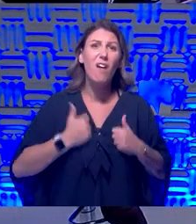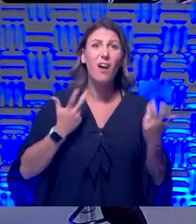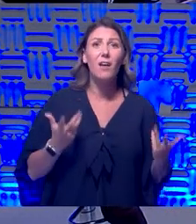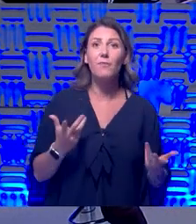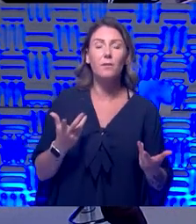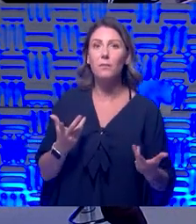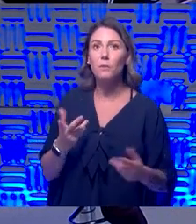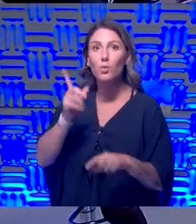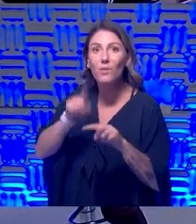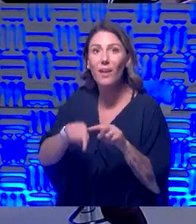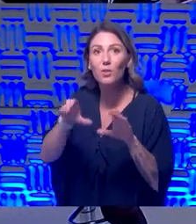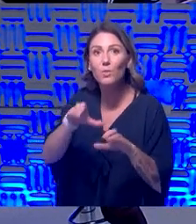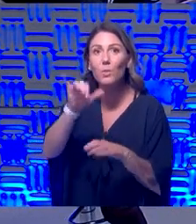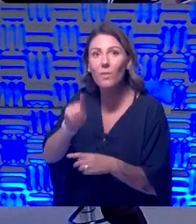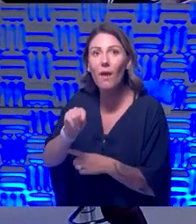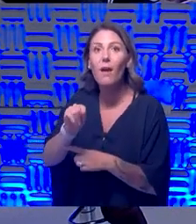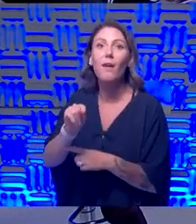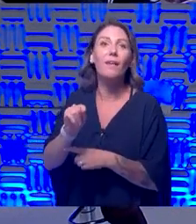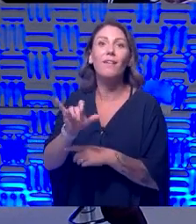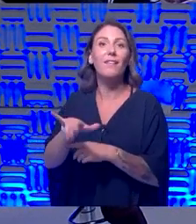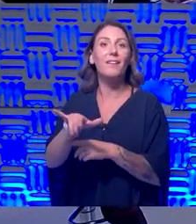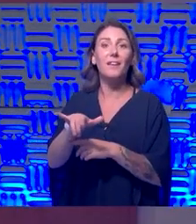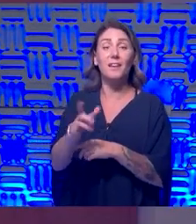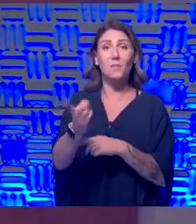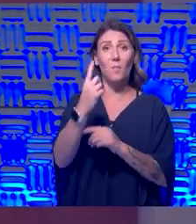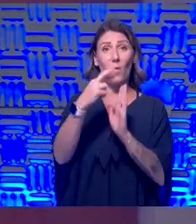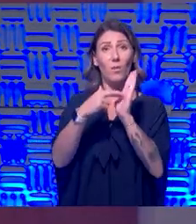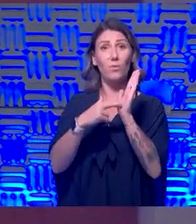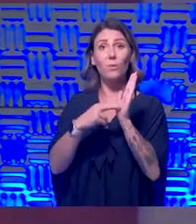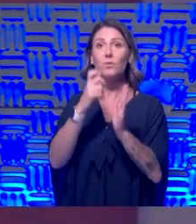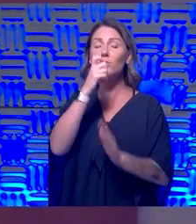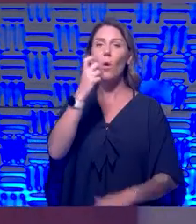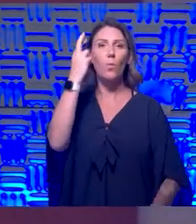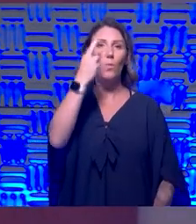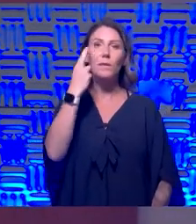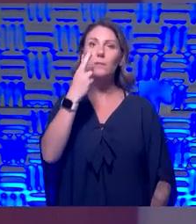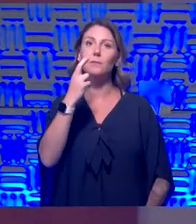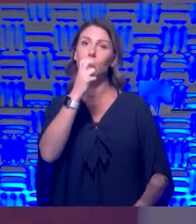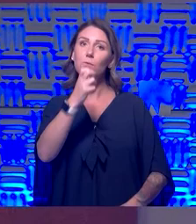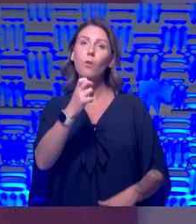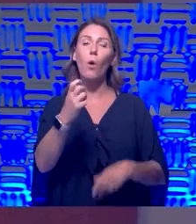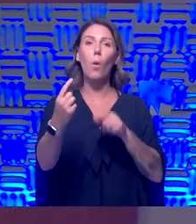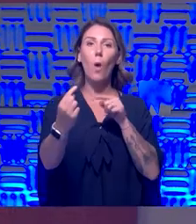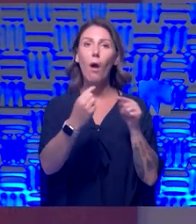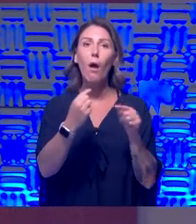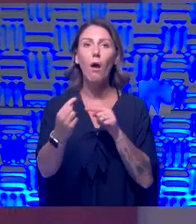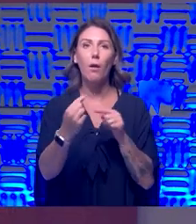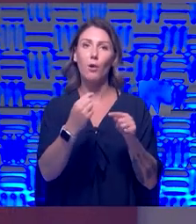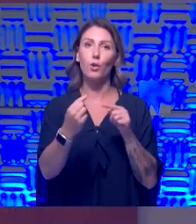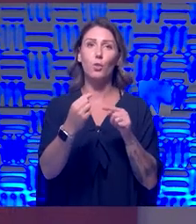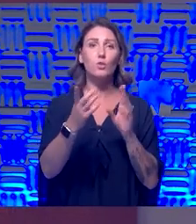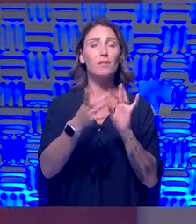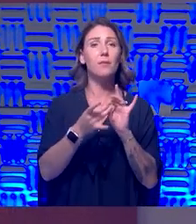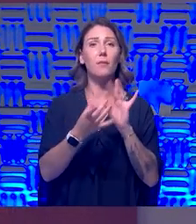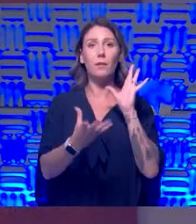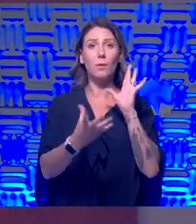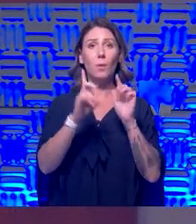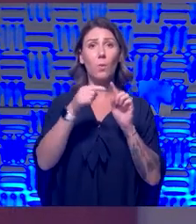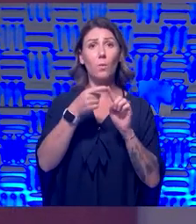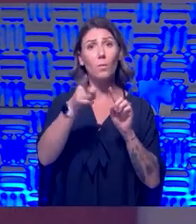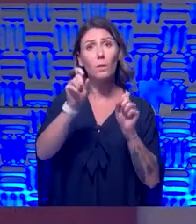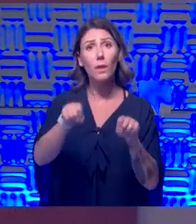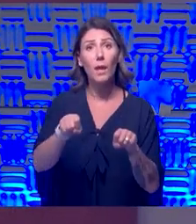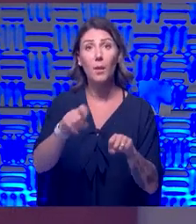That's one of the, one of the rules is, you know, don't reason and don't argue and just kind of let it go when you can, because